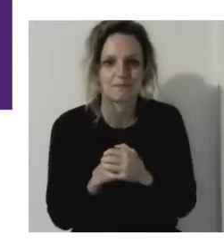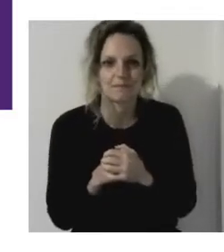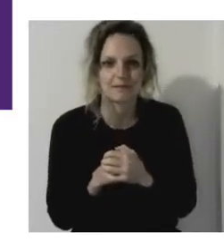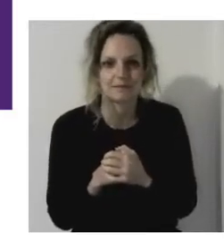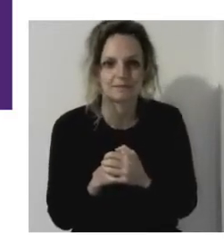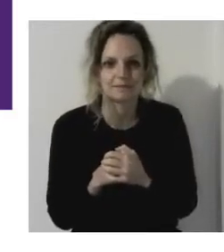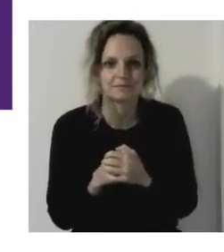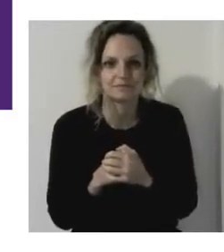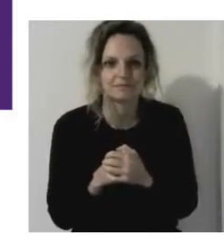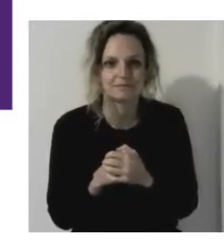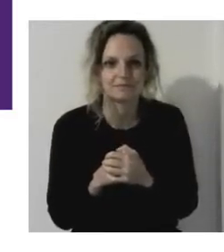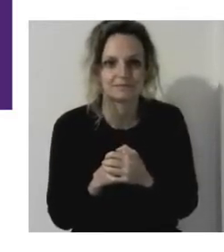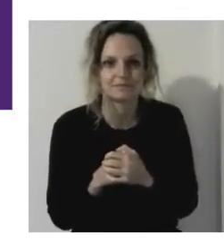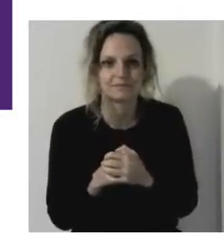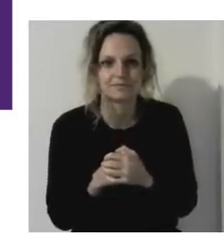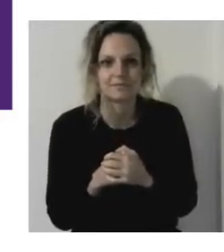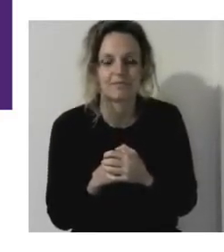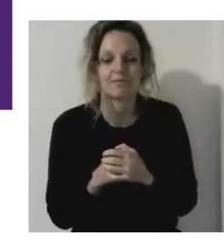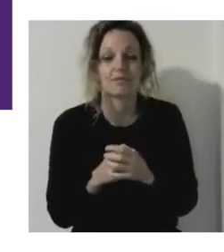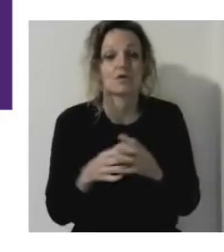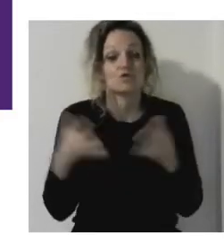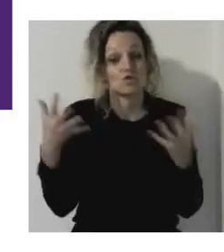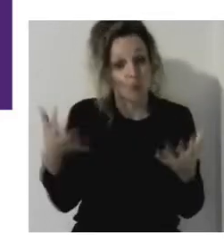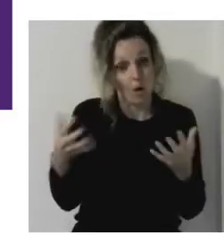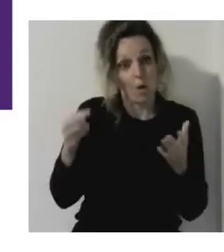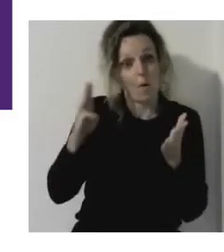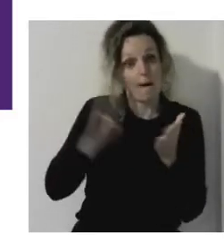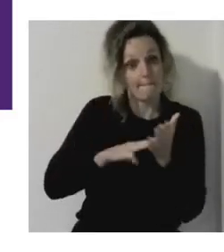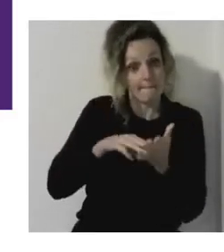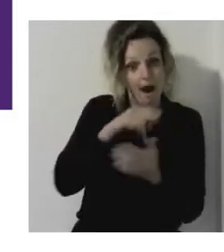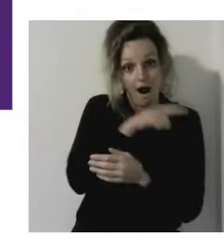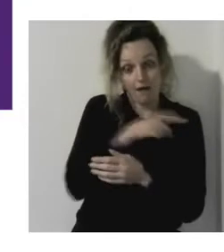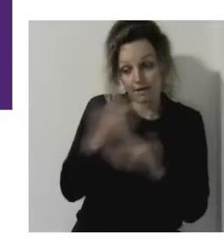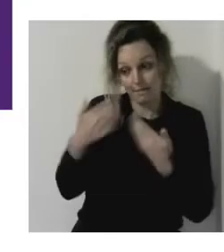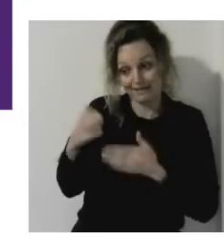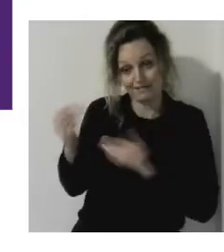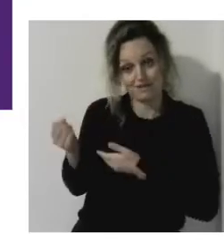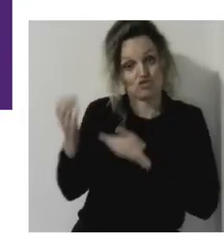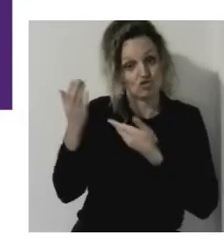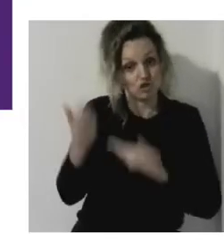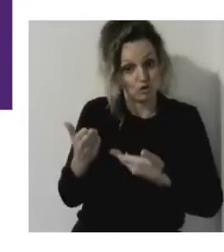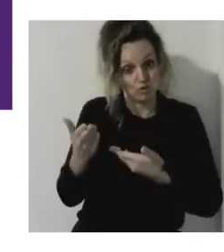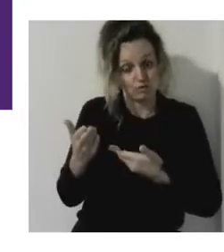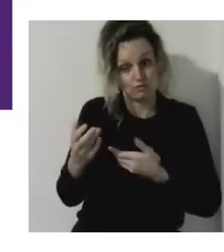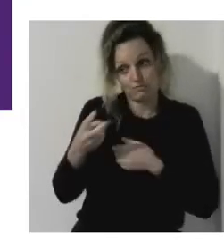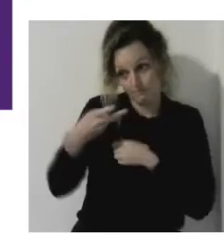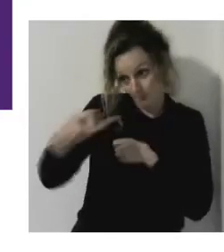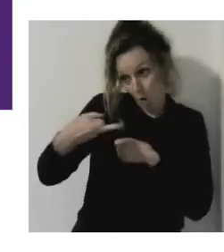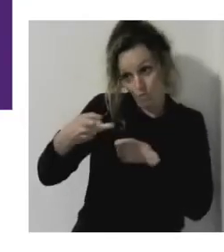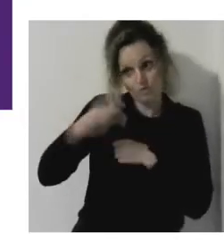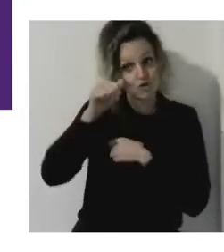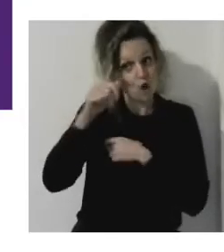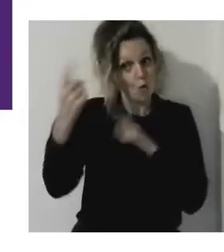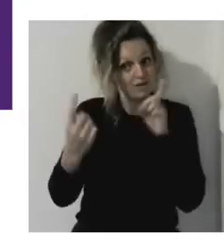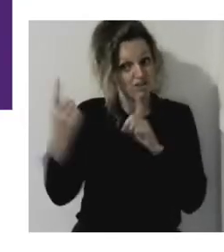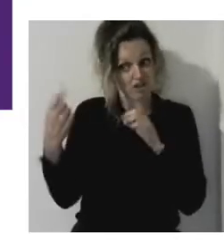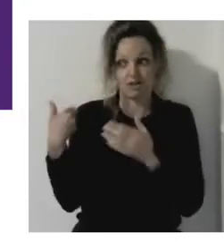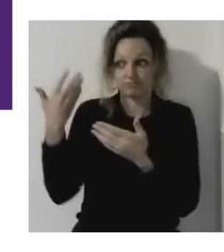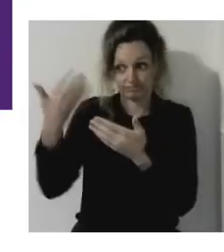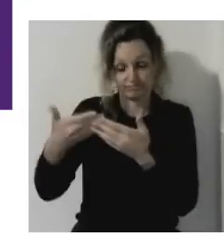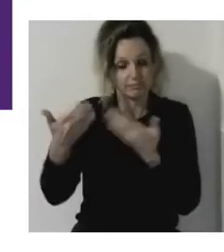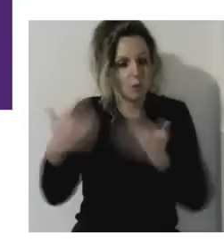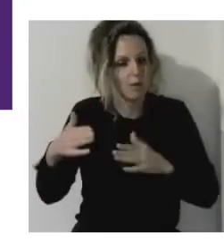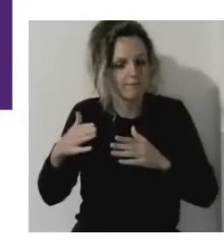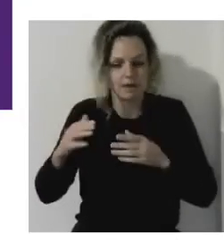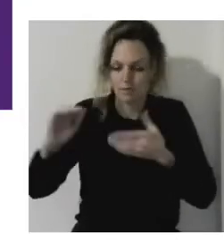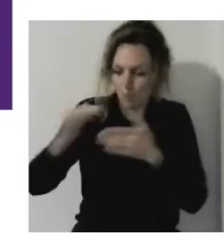So as Mark introduced, you know, we have known each other for a while and worked on a lot of inclusive design projects.